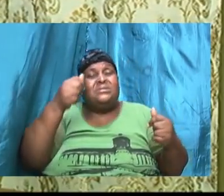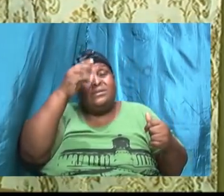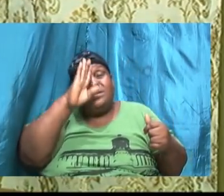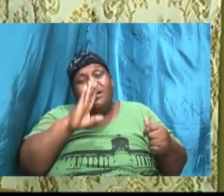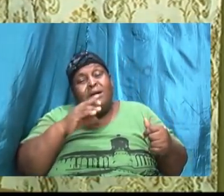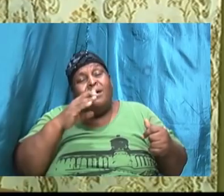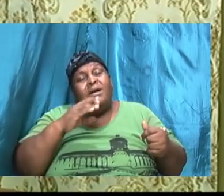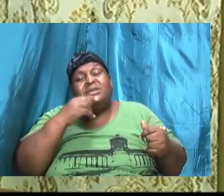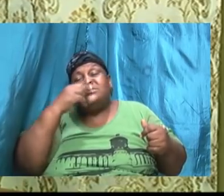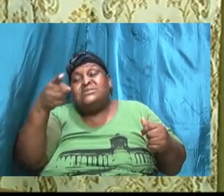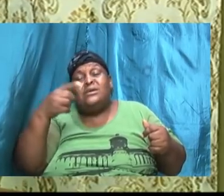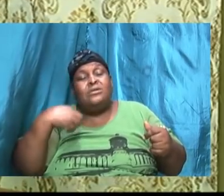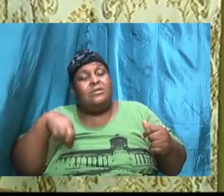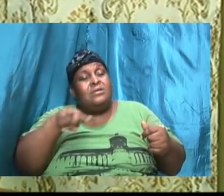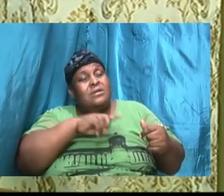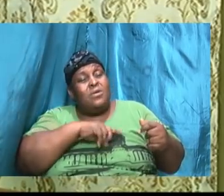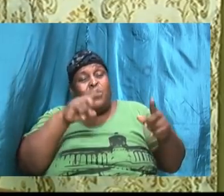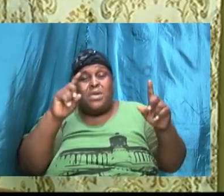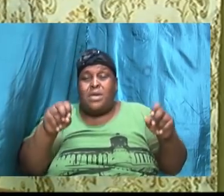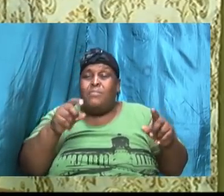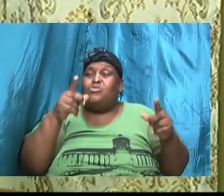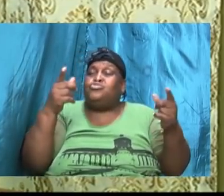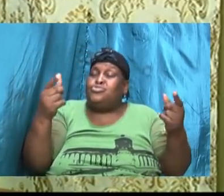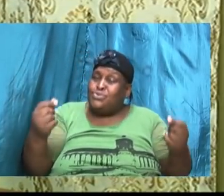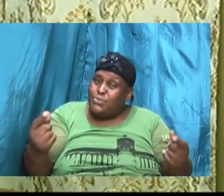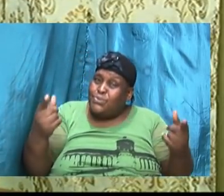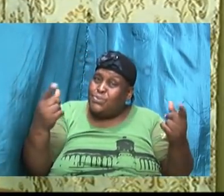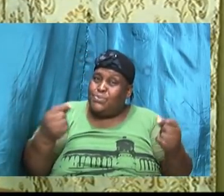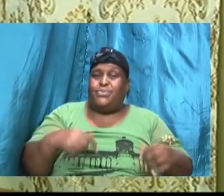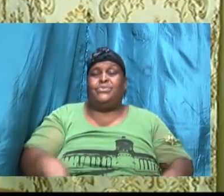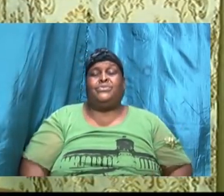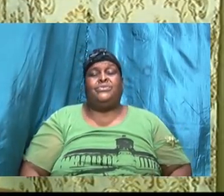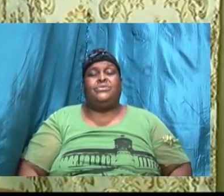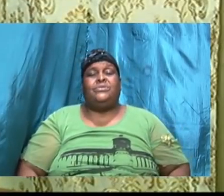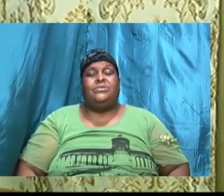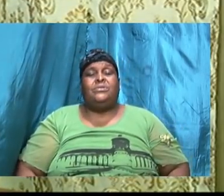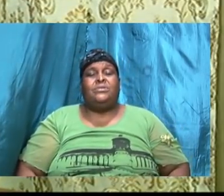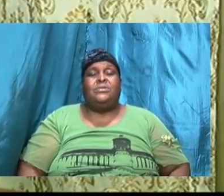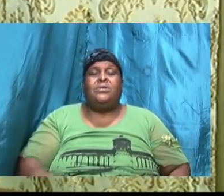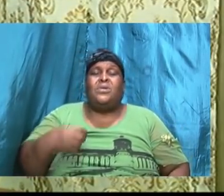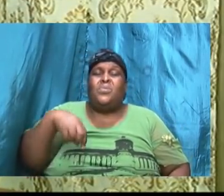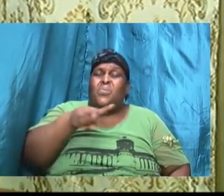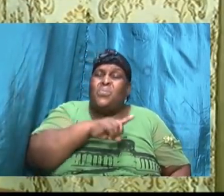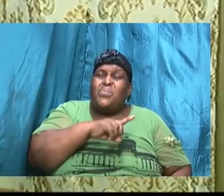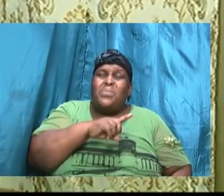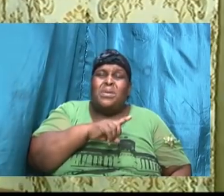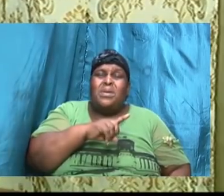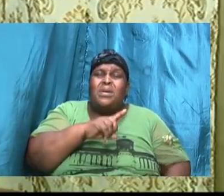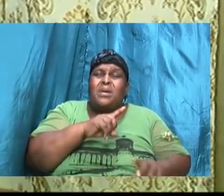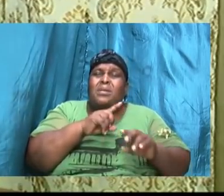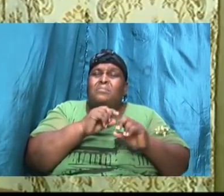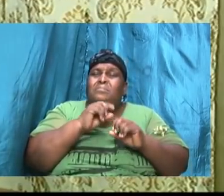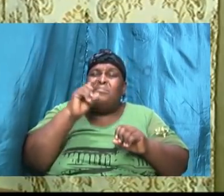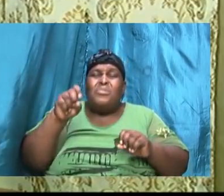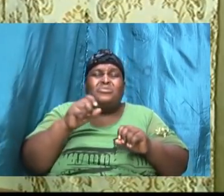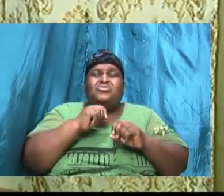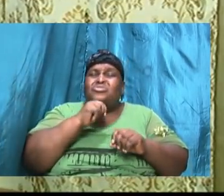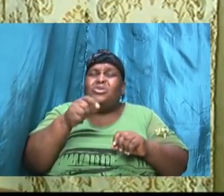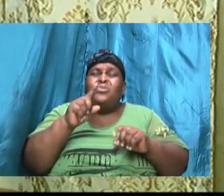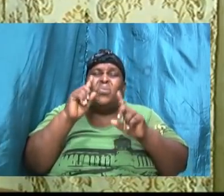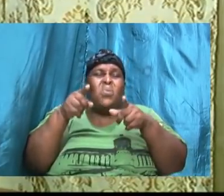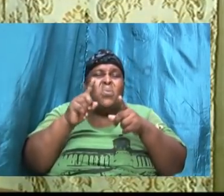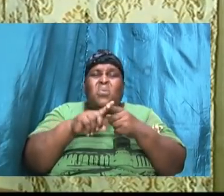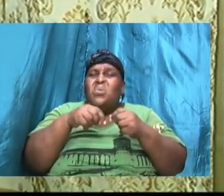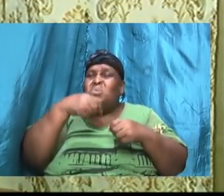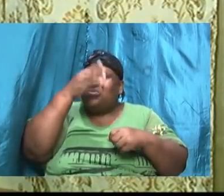that we must do we should not go with God with our minds made up this is